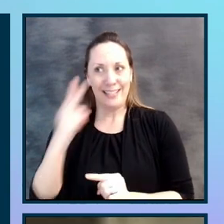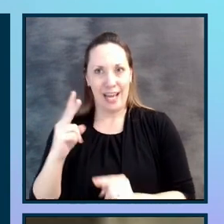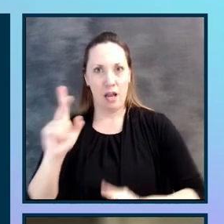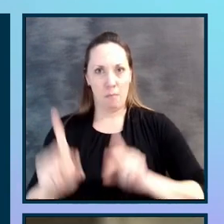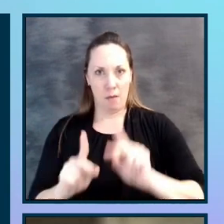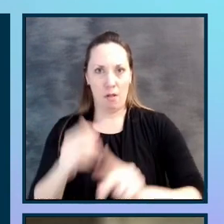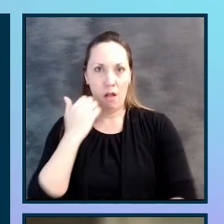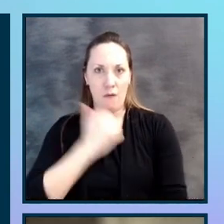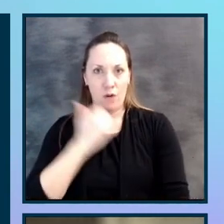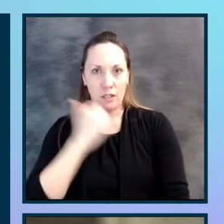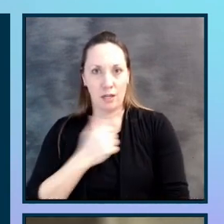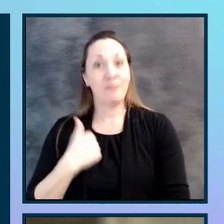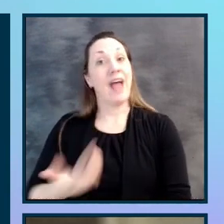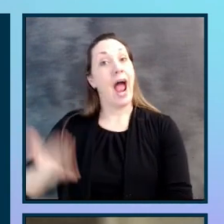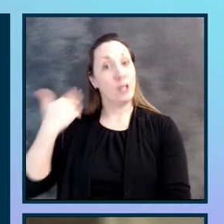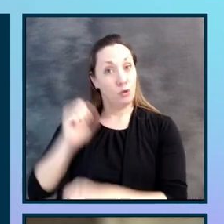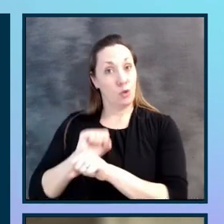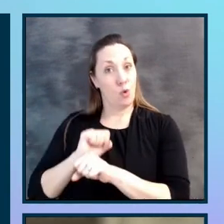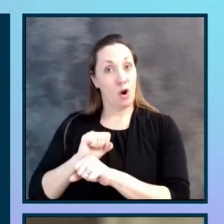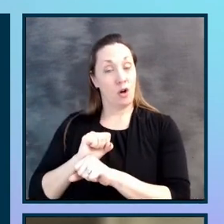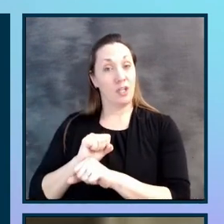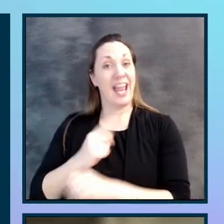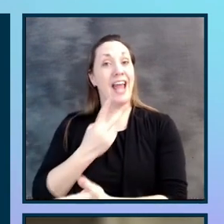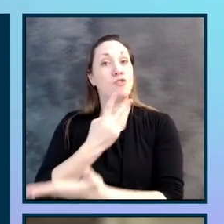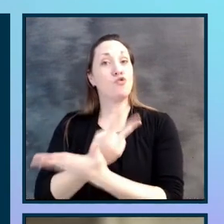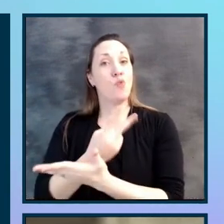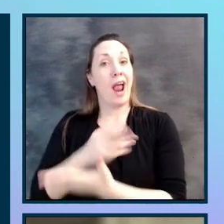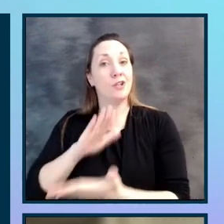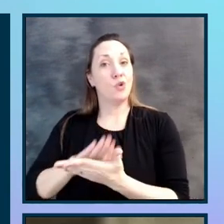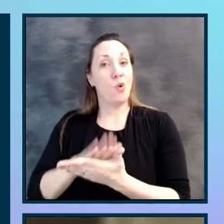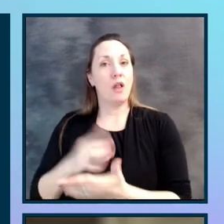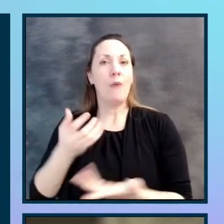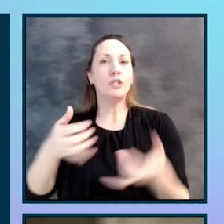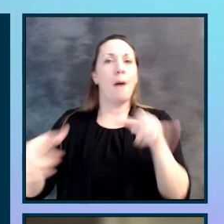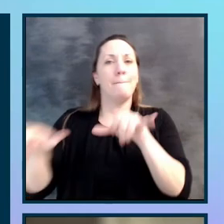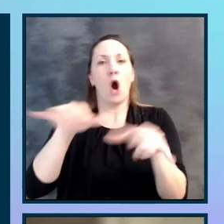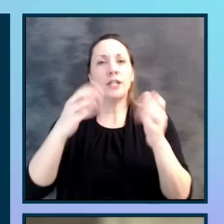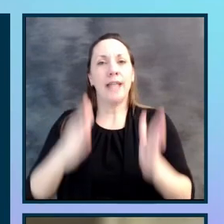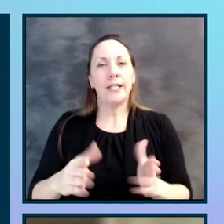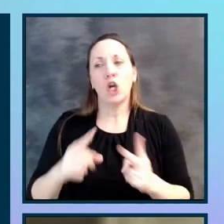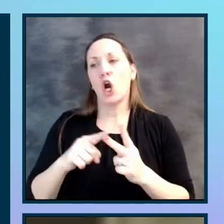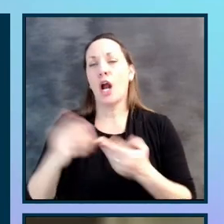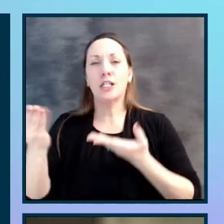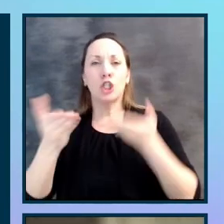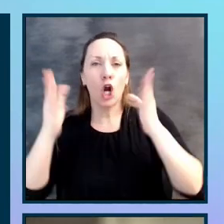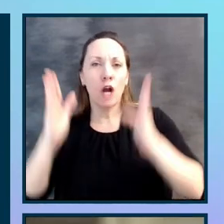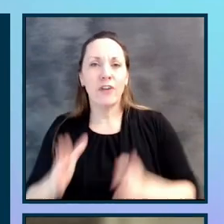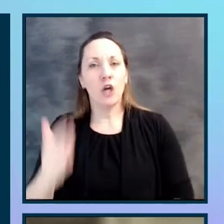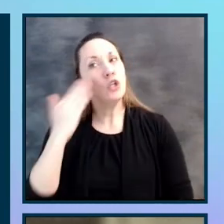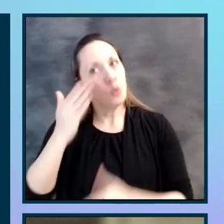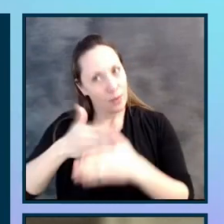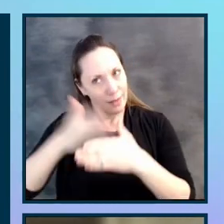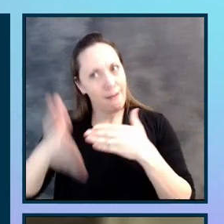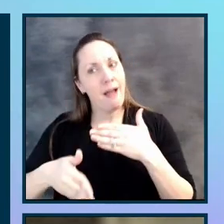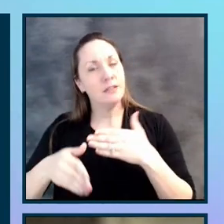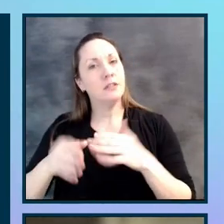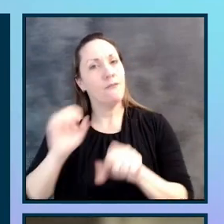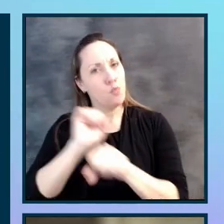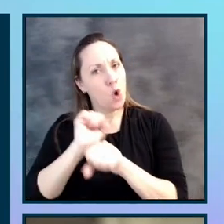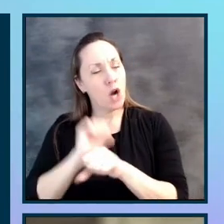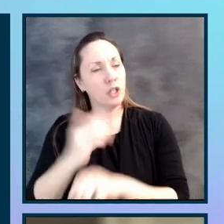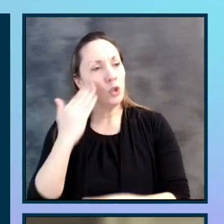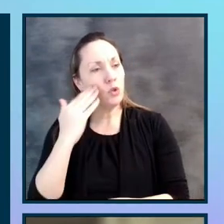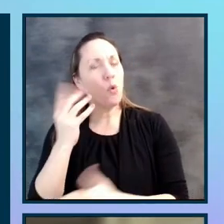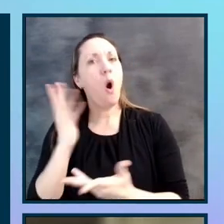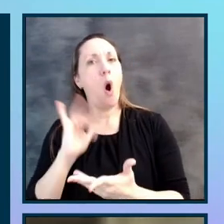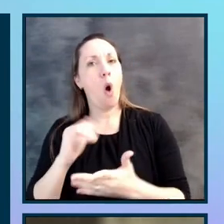used to work when I was in grad school. I was a bartender and I was a server. And you knew at the end of your shift, you helped this many people get fed